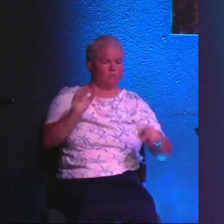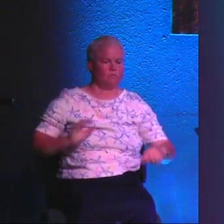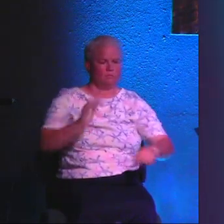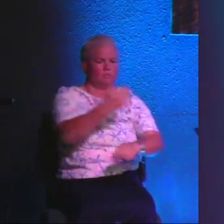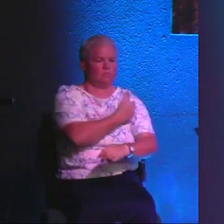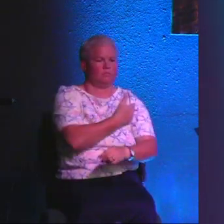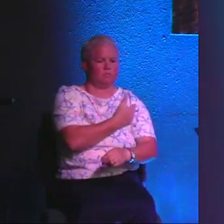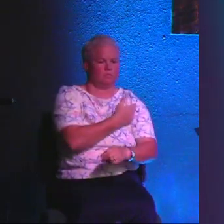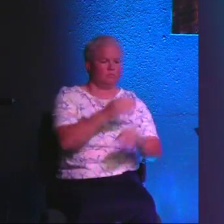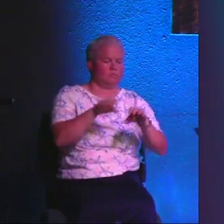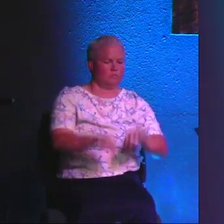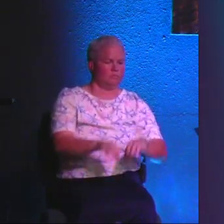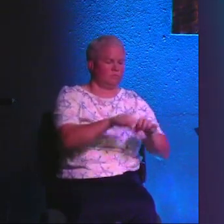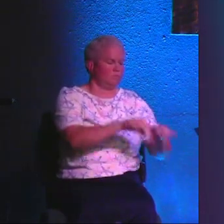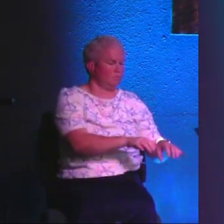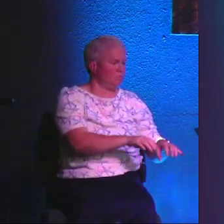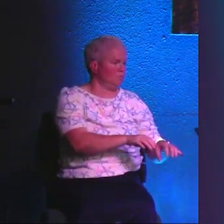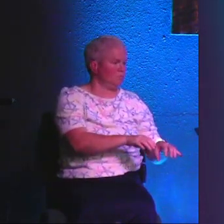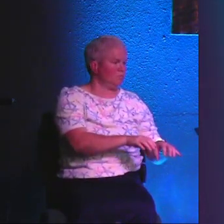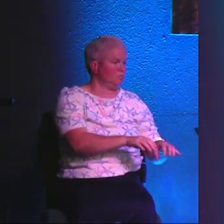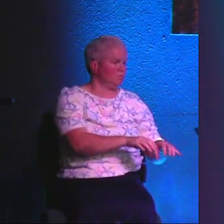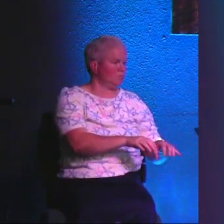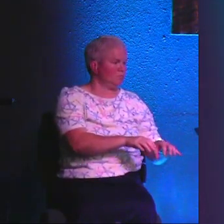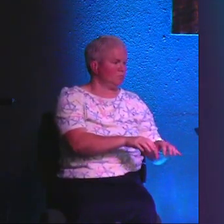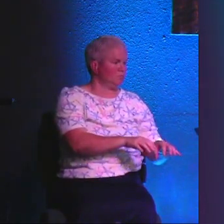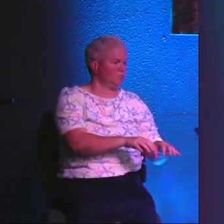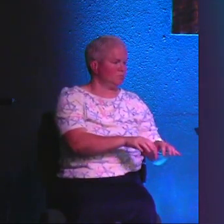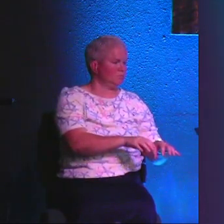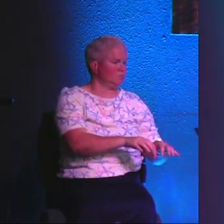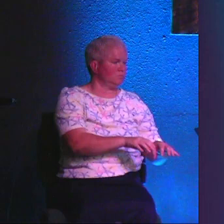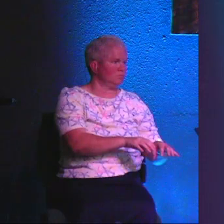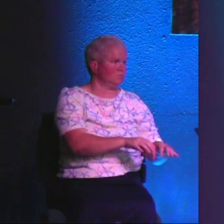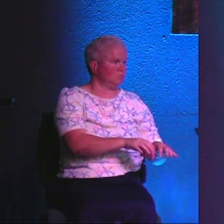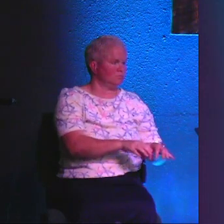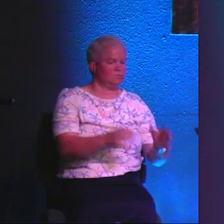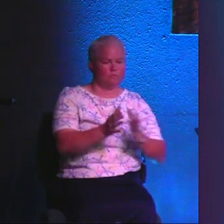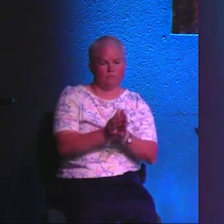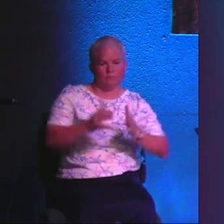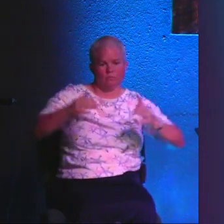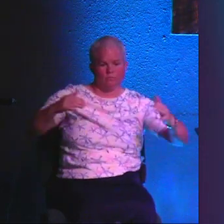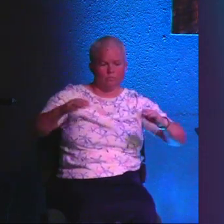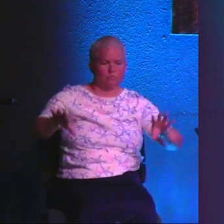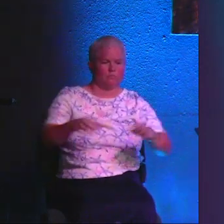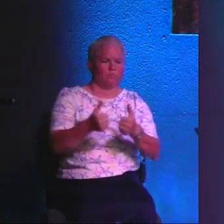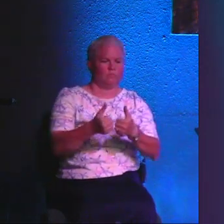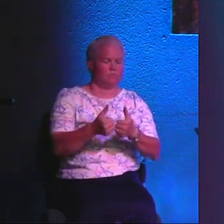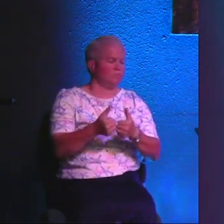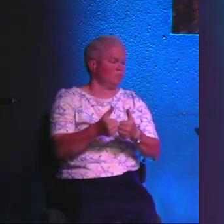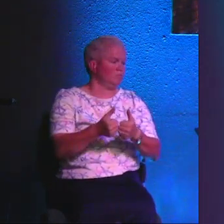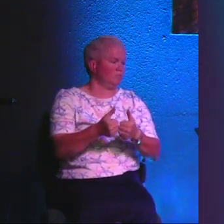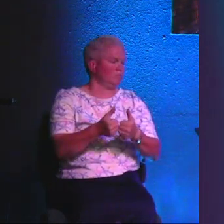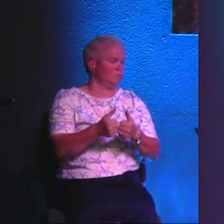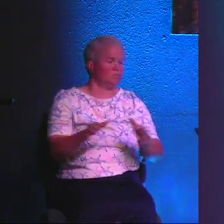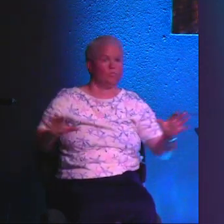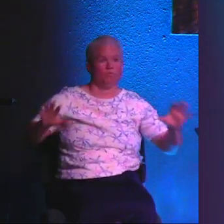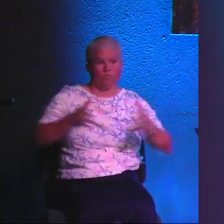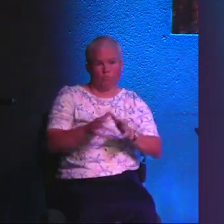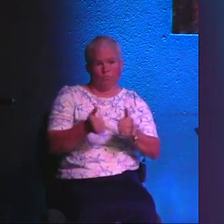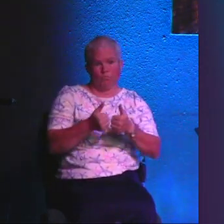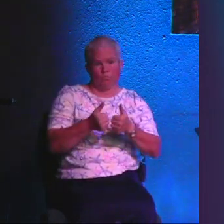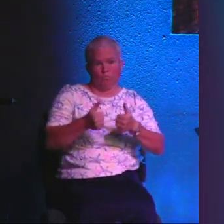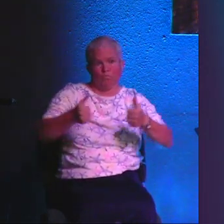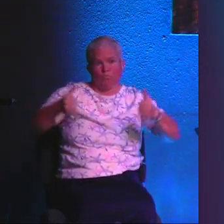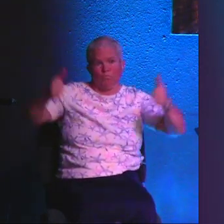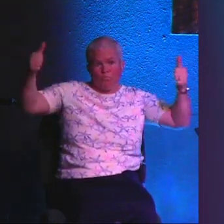is reflected in our actions. That's a big challenge, isn't it? I mean, that's a big